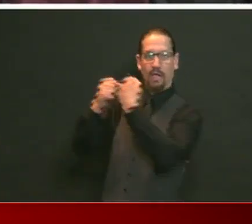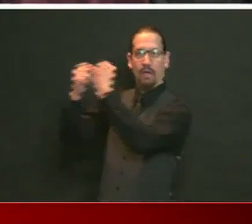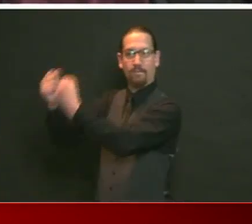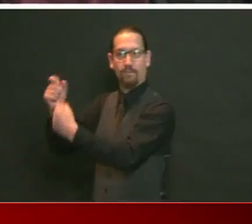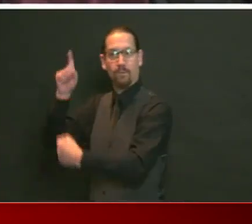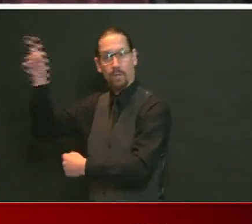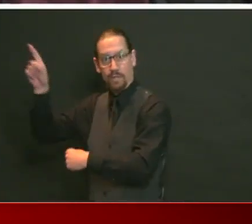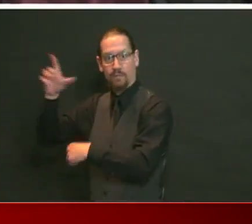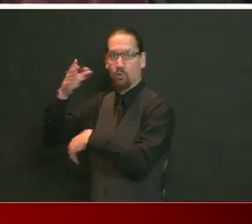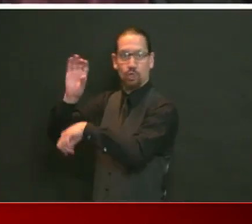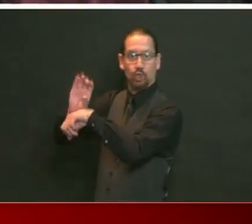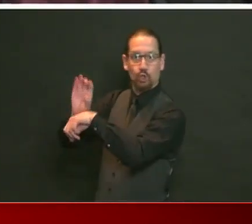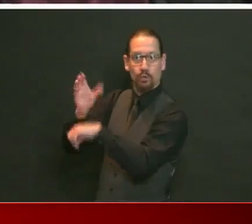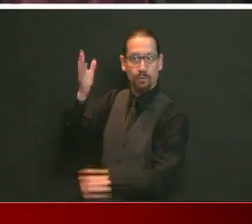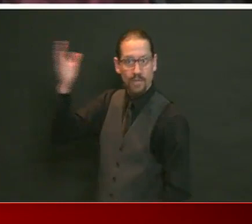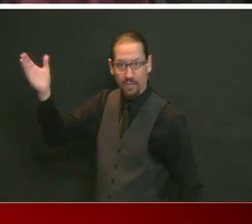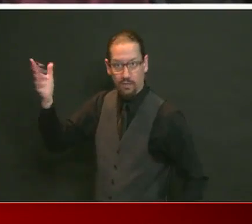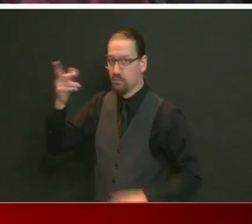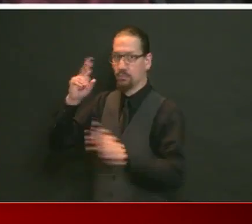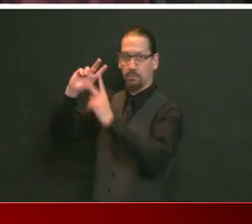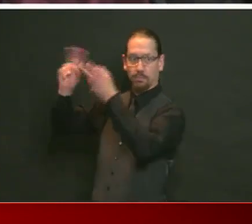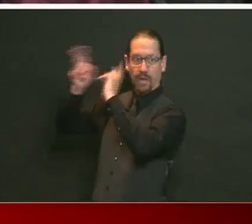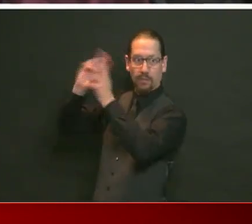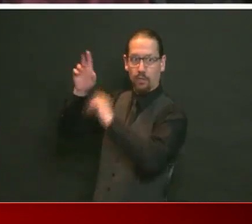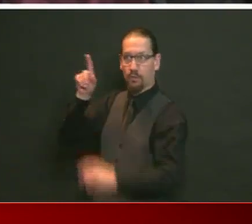don't. I hope they wait another week.